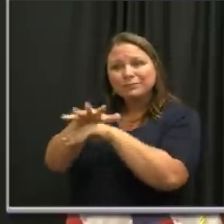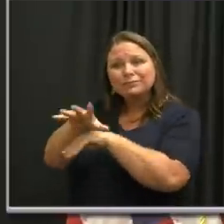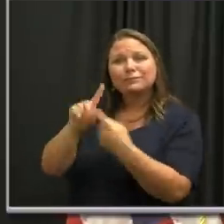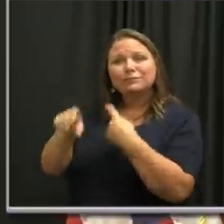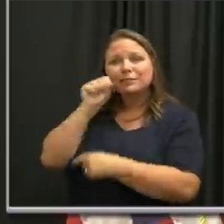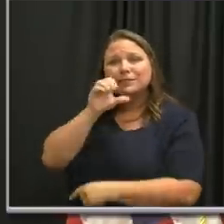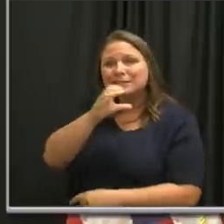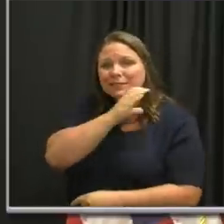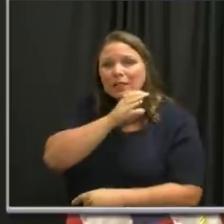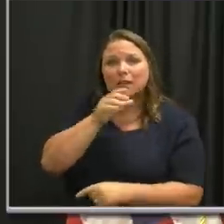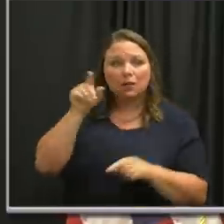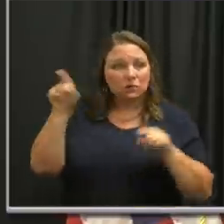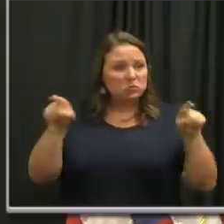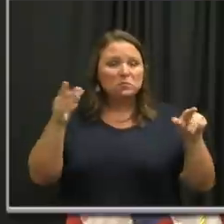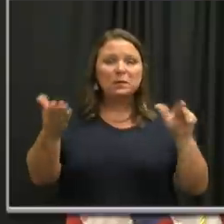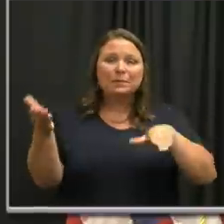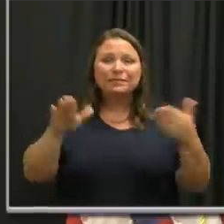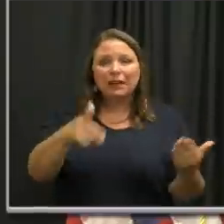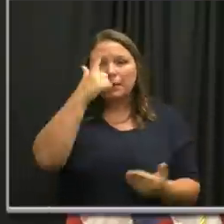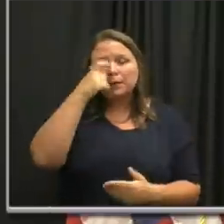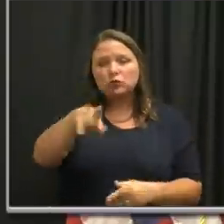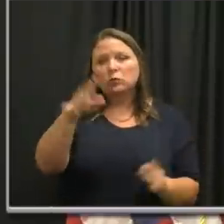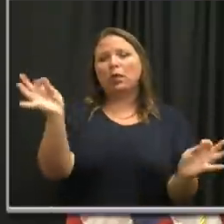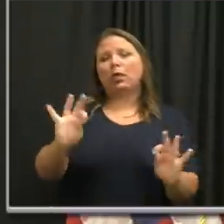And they may die because you are careless.